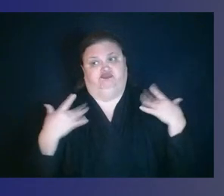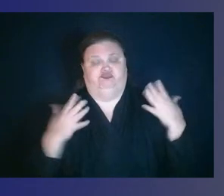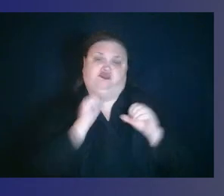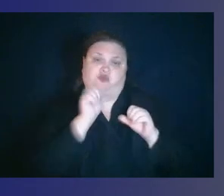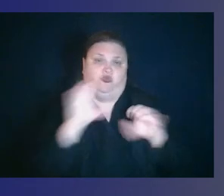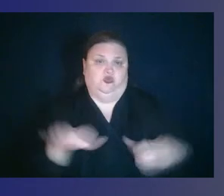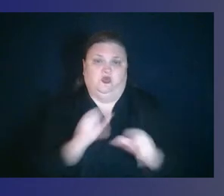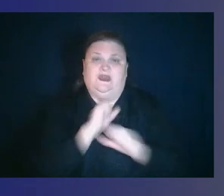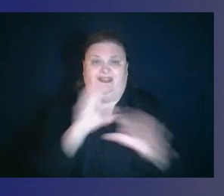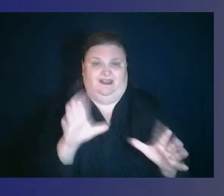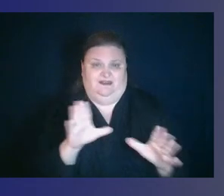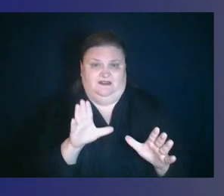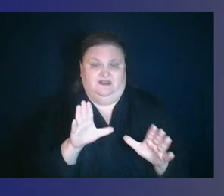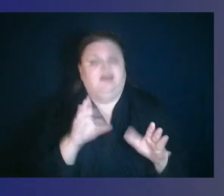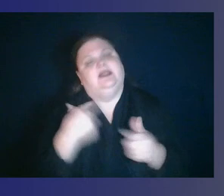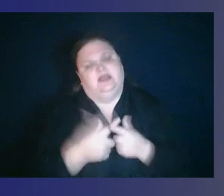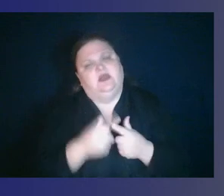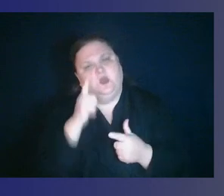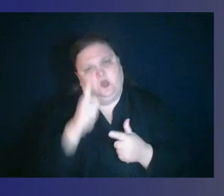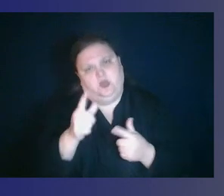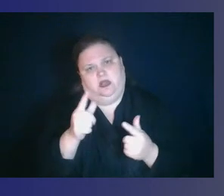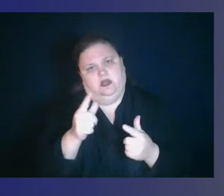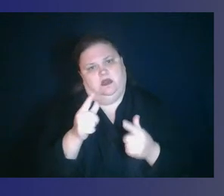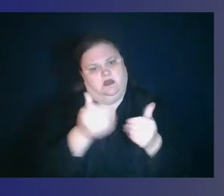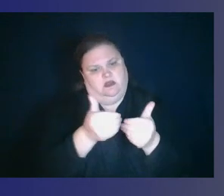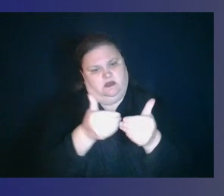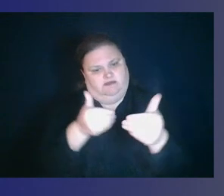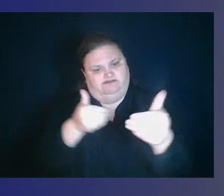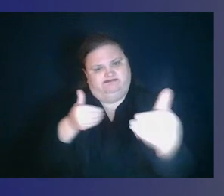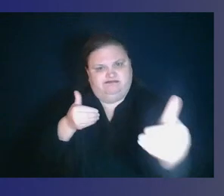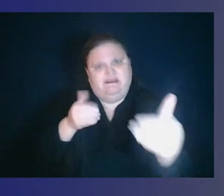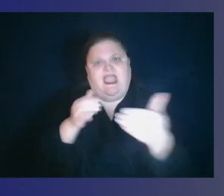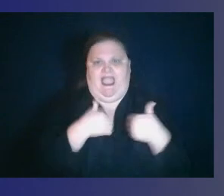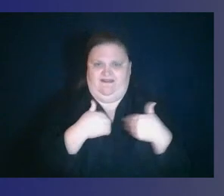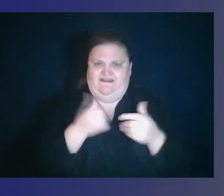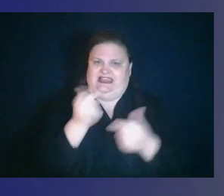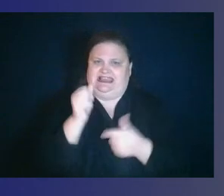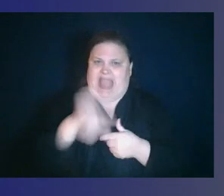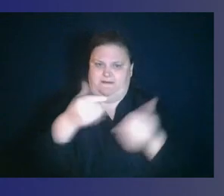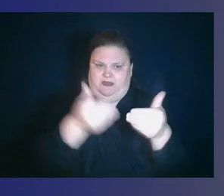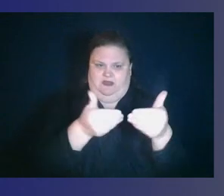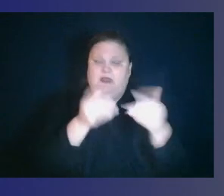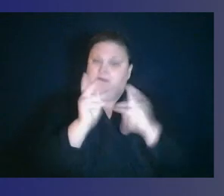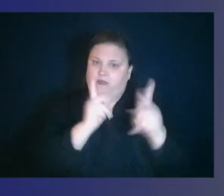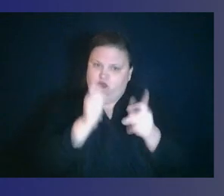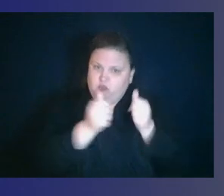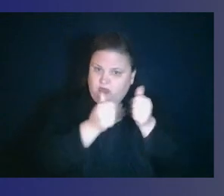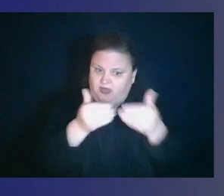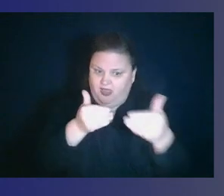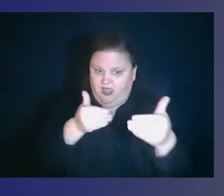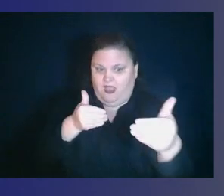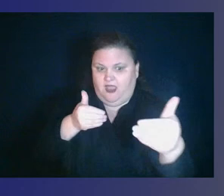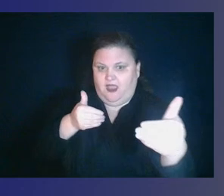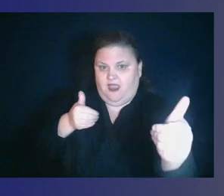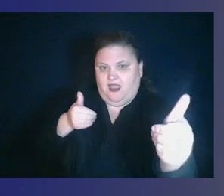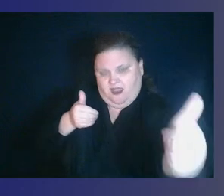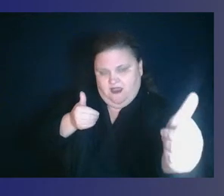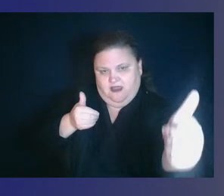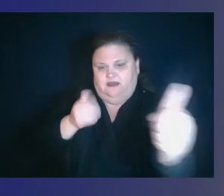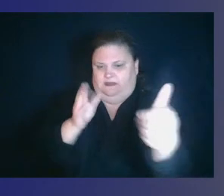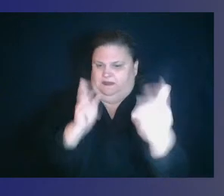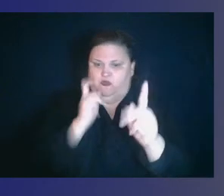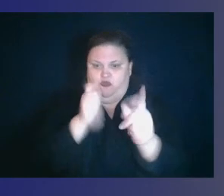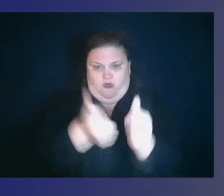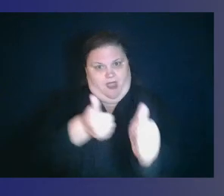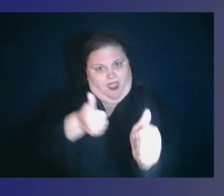and enable the learning gaps to continue, right? We have to have access and students have to have access, right?